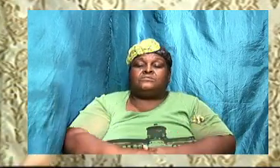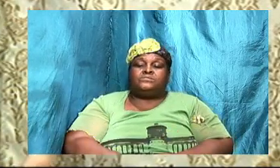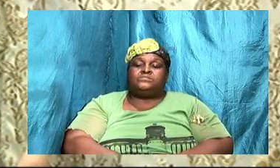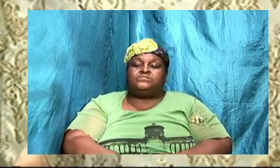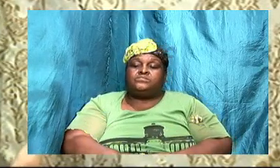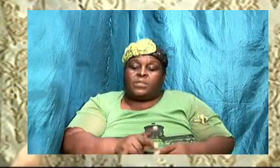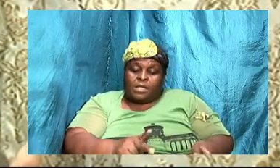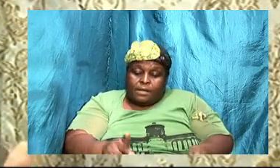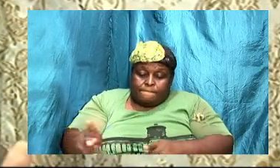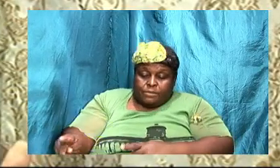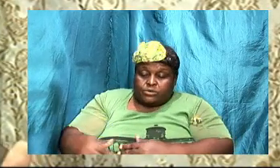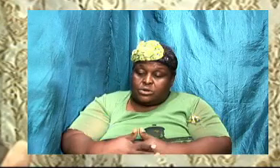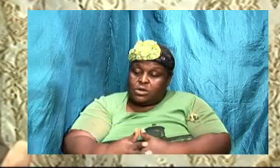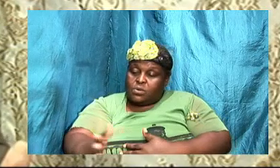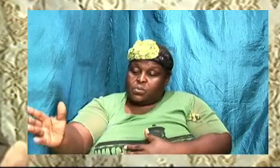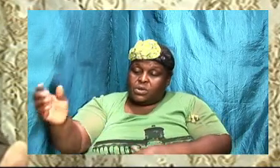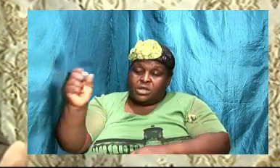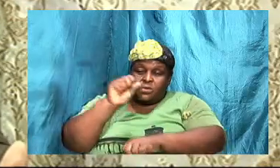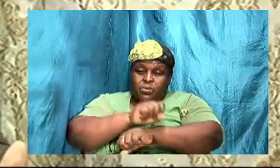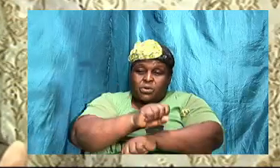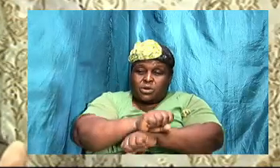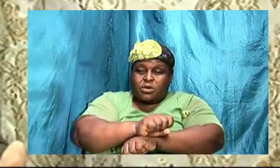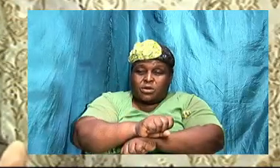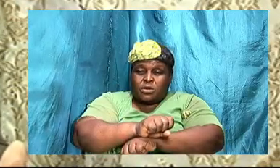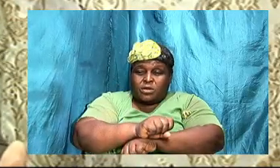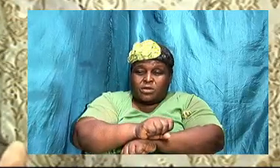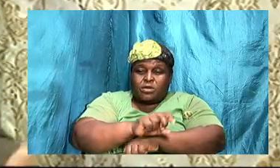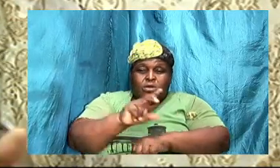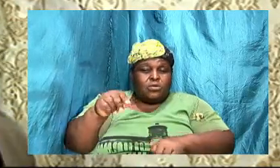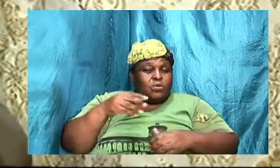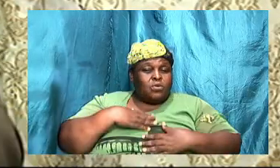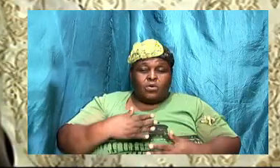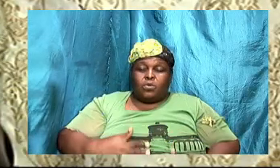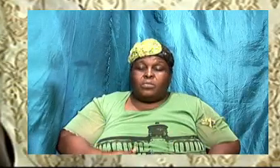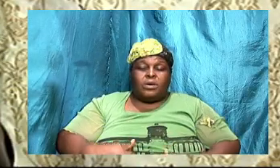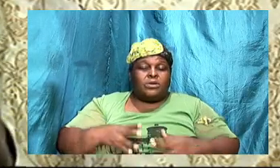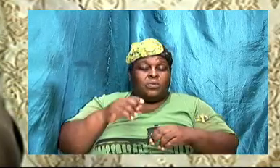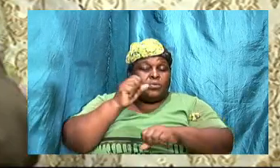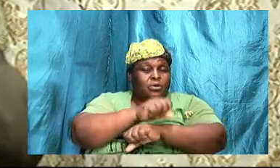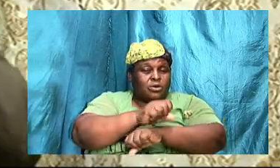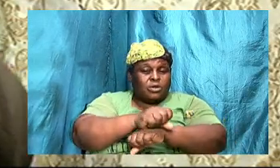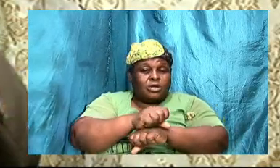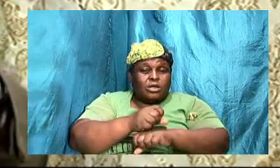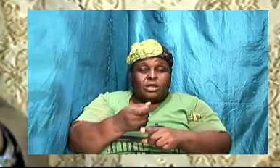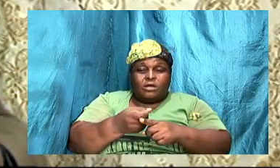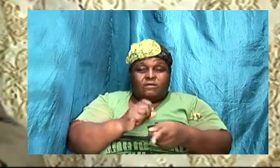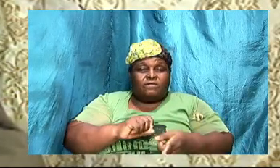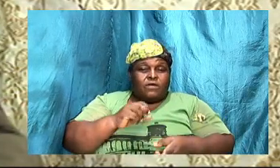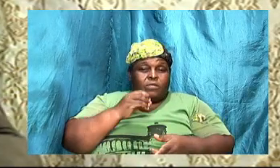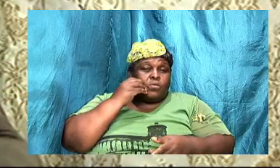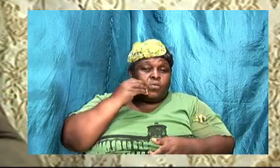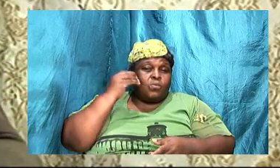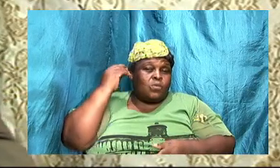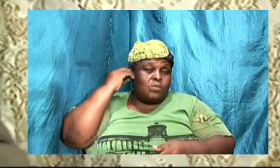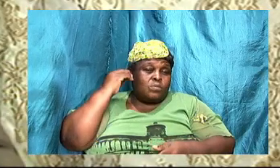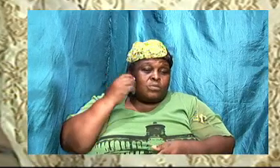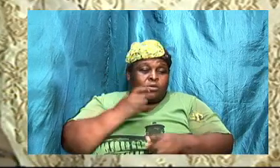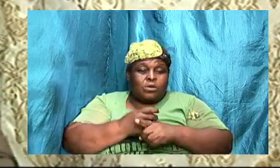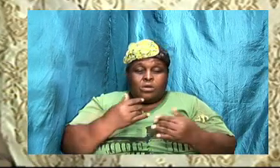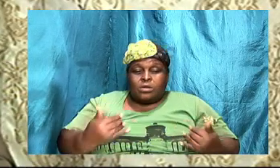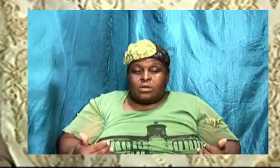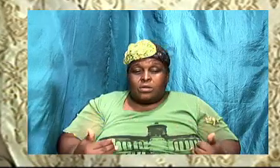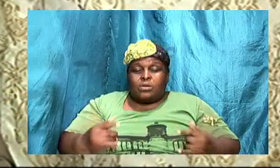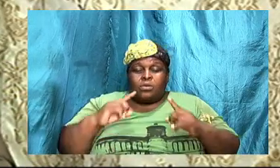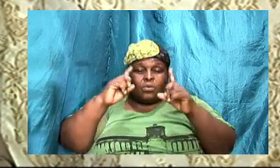Put away the work because no folks working from home right now and when we go home some of the time, they are still at